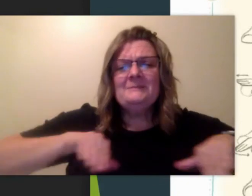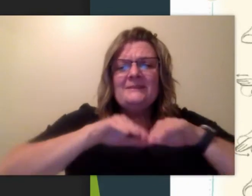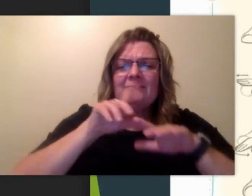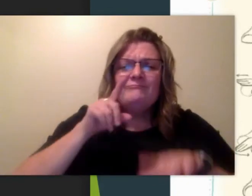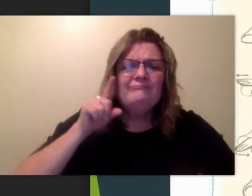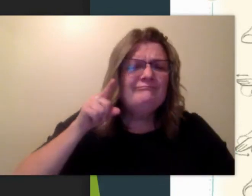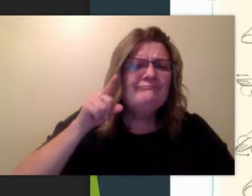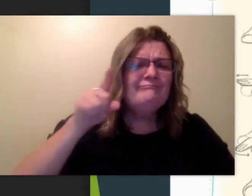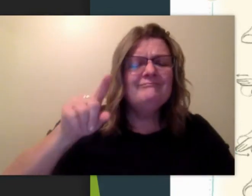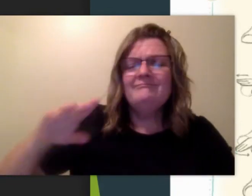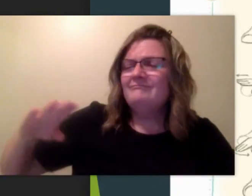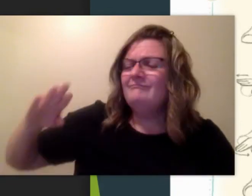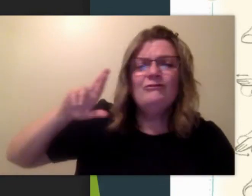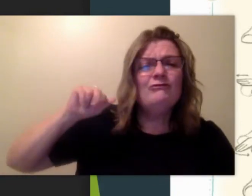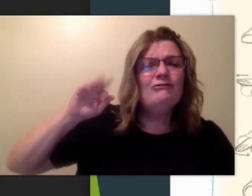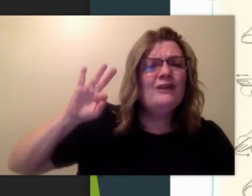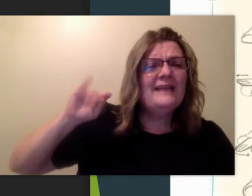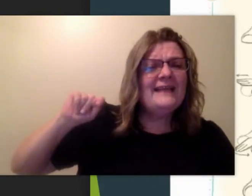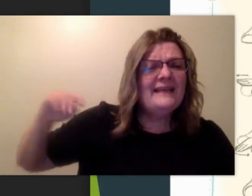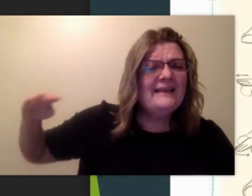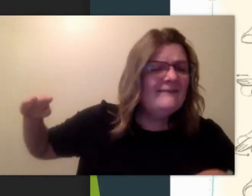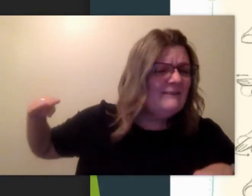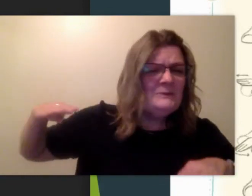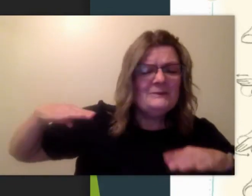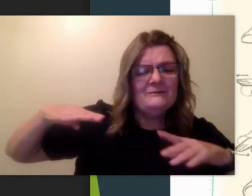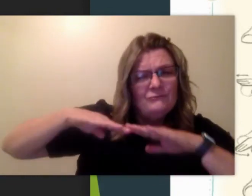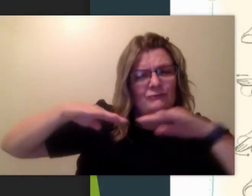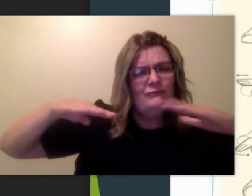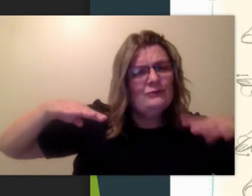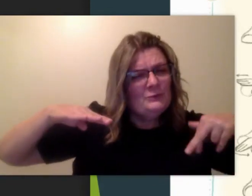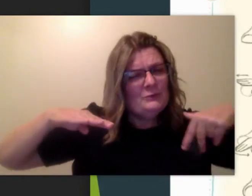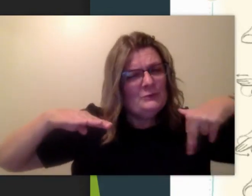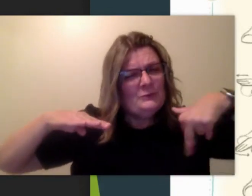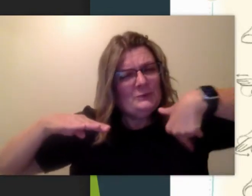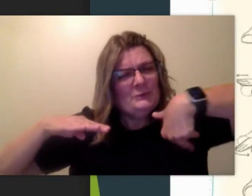Swim and glide and reach for the raft.